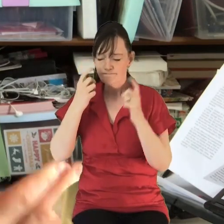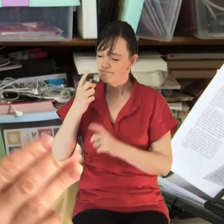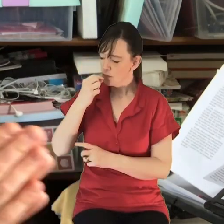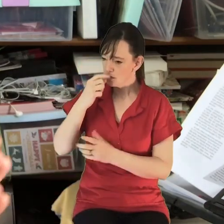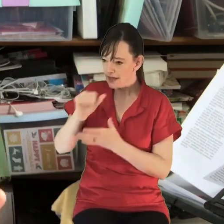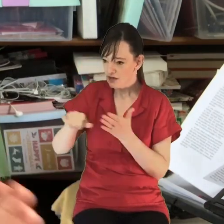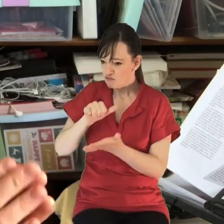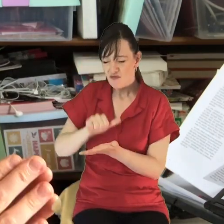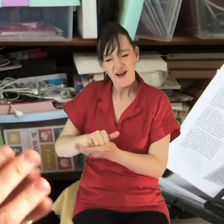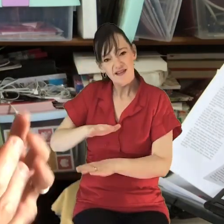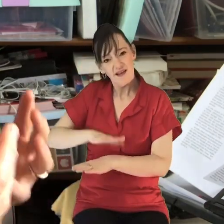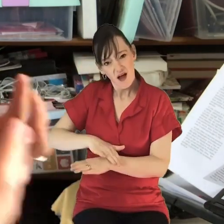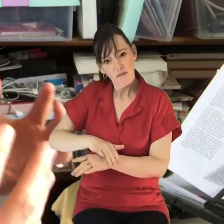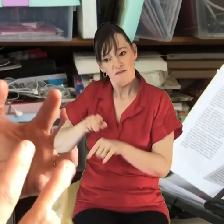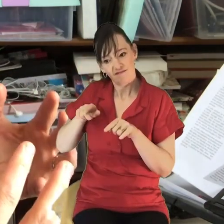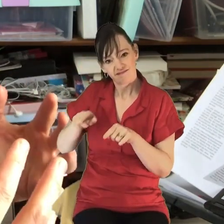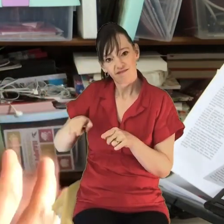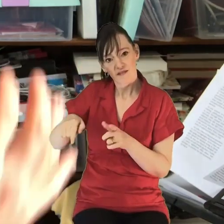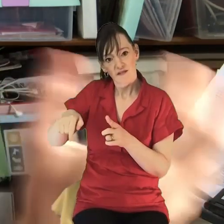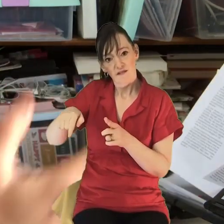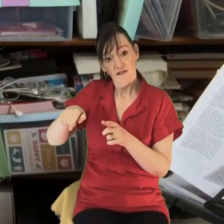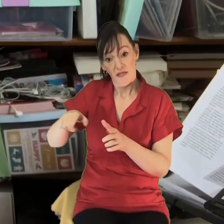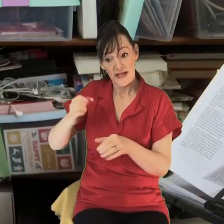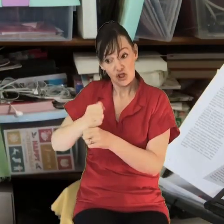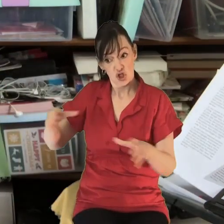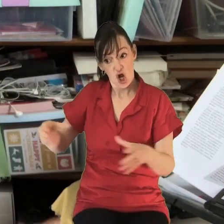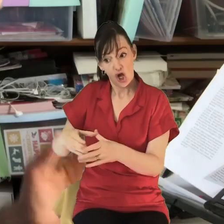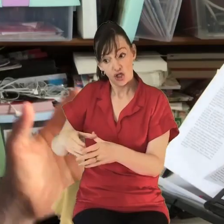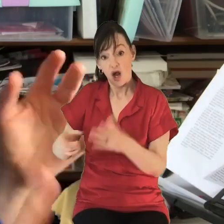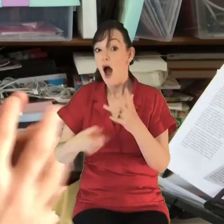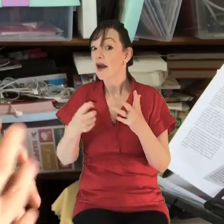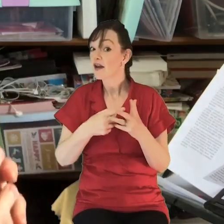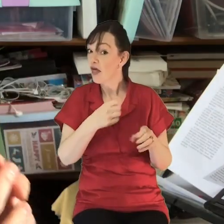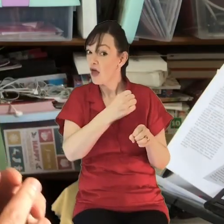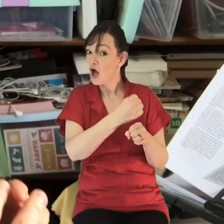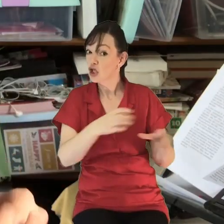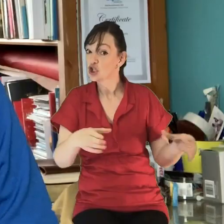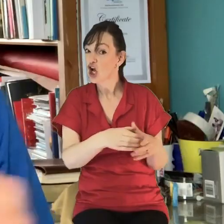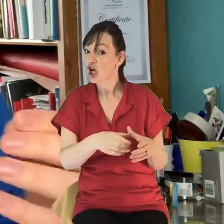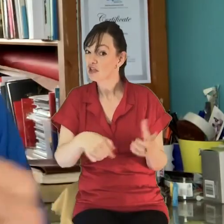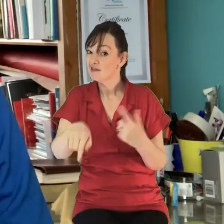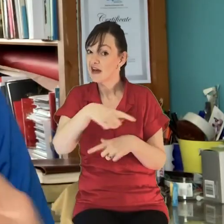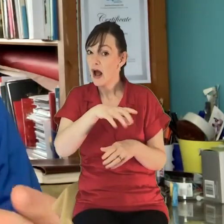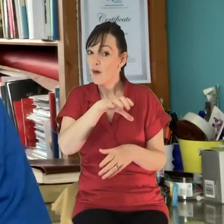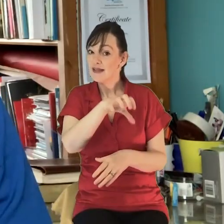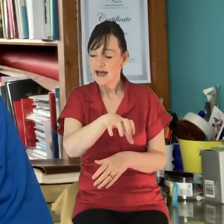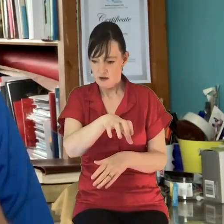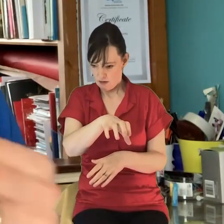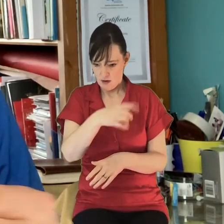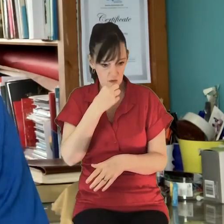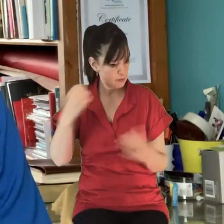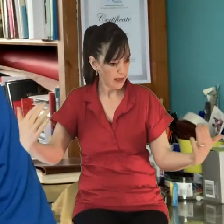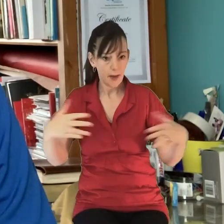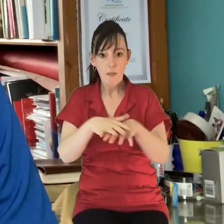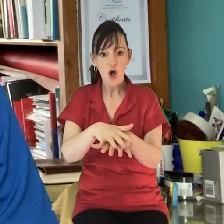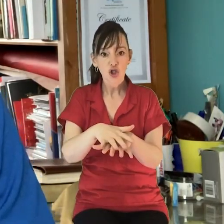whether it might be the right time for our church and another church in the town to consider becoming one, to consider kind of merging